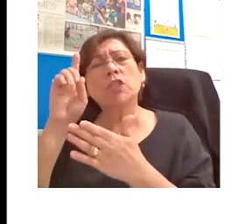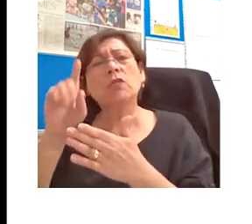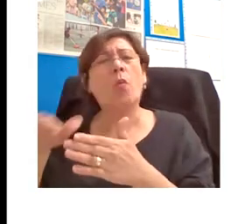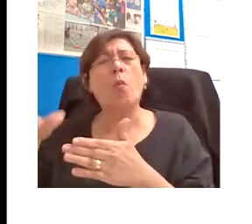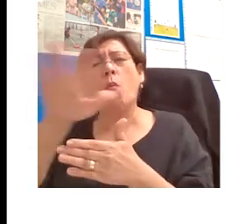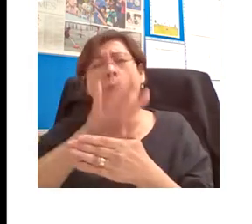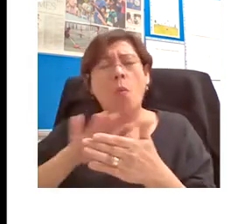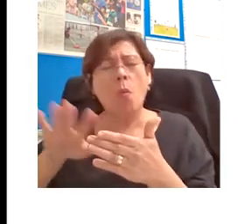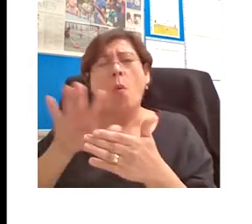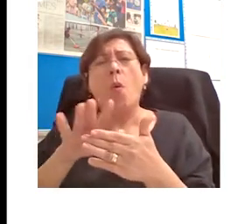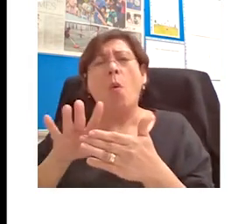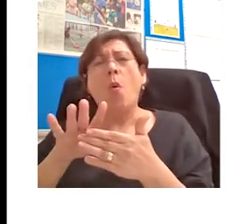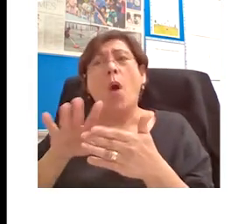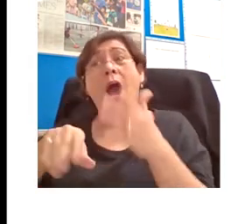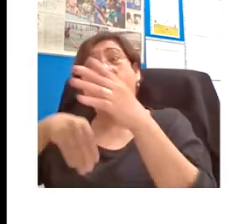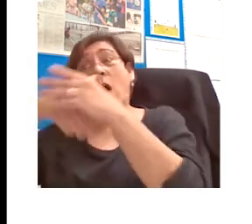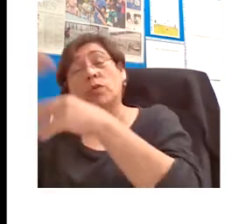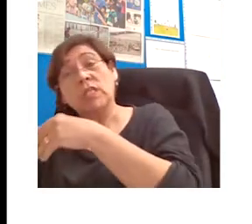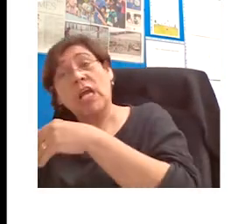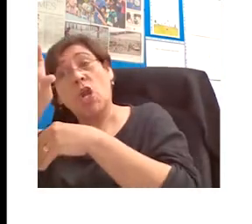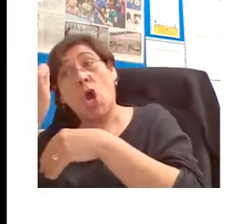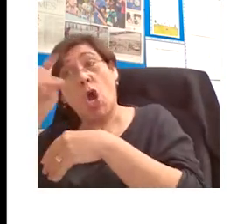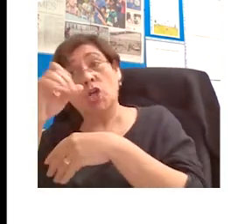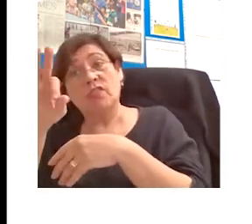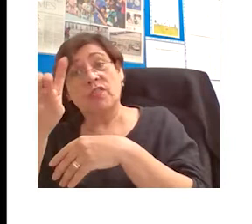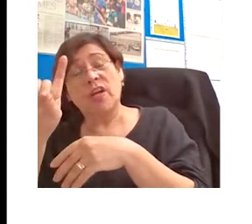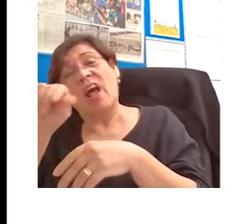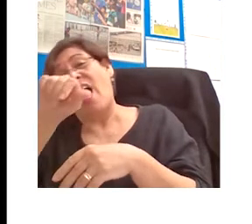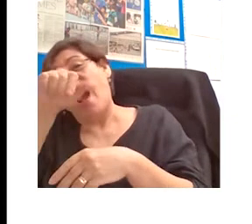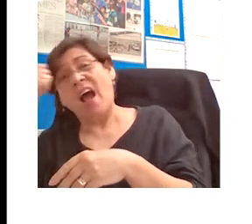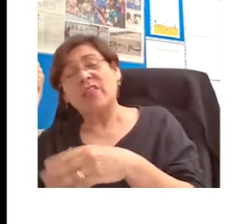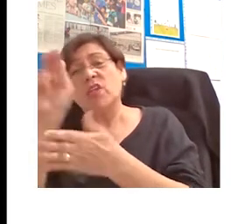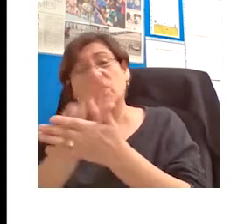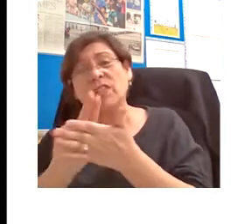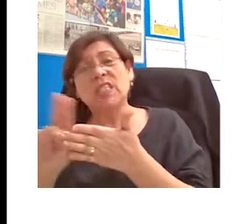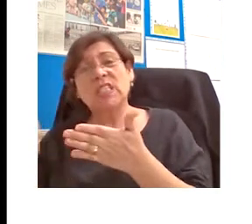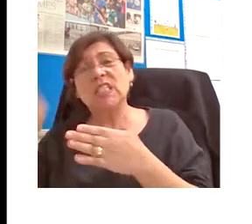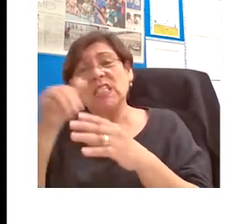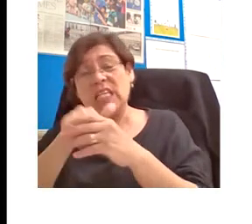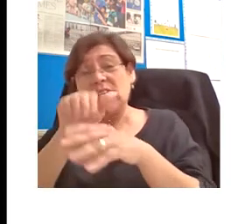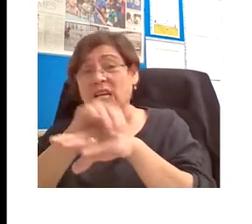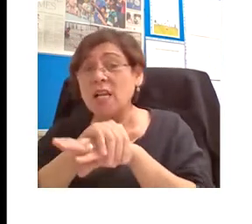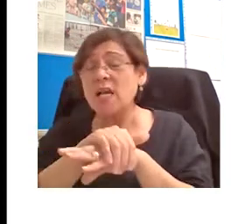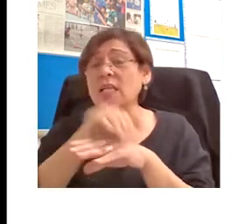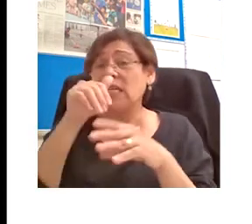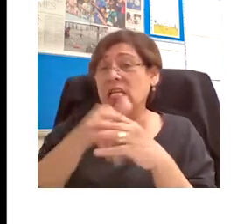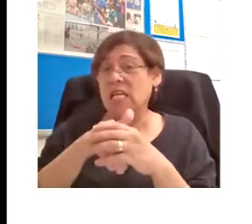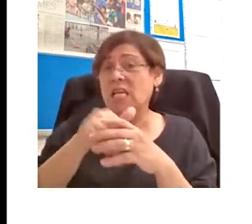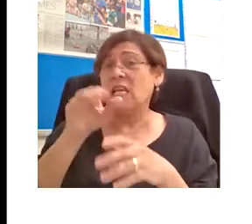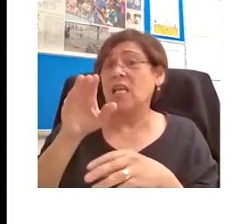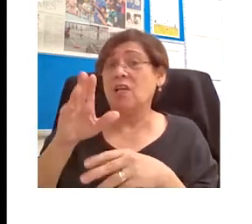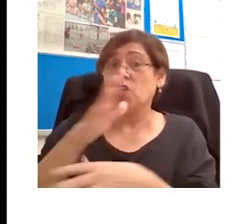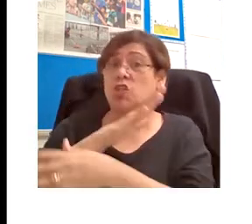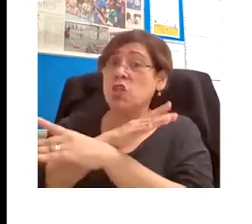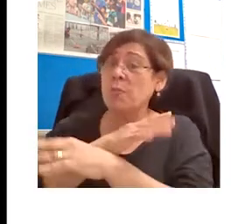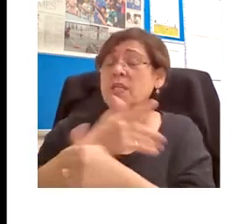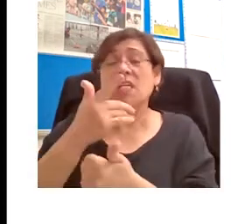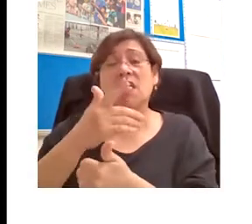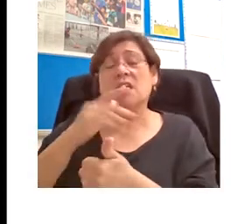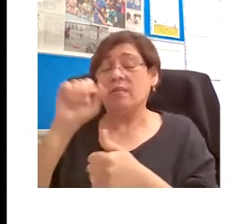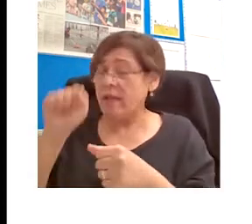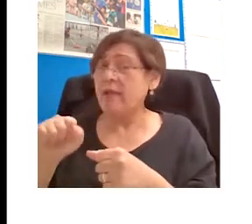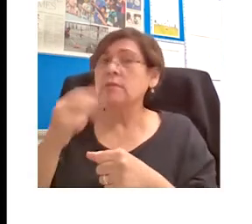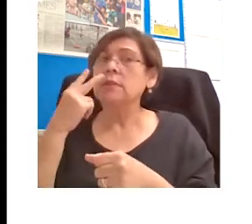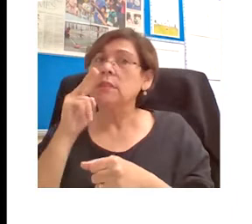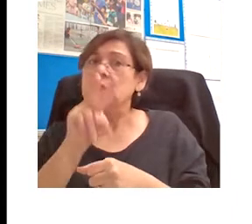only in Oxford but outside in the Sorbonne, in other British universities, in Berlin and so on, are trying to put Soviet Central